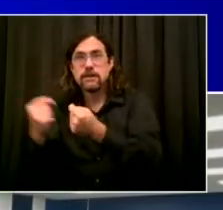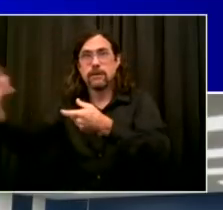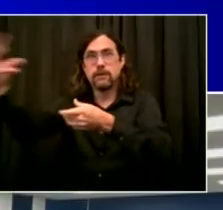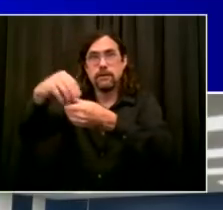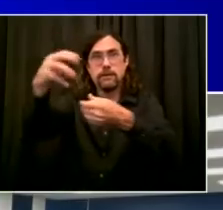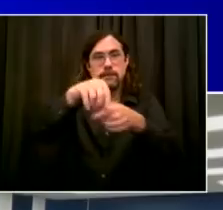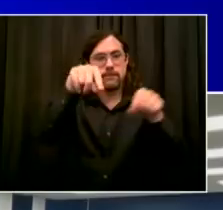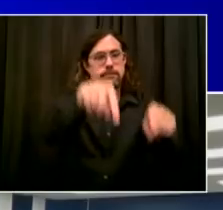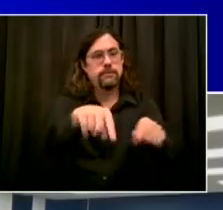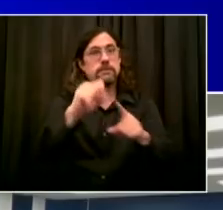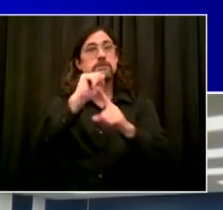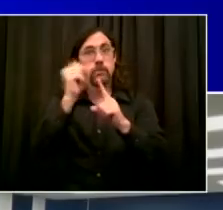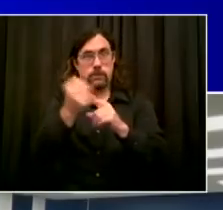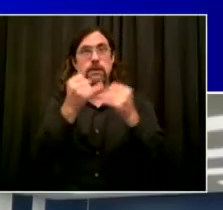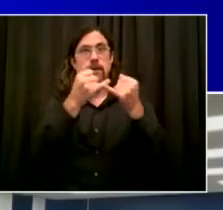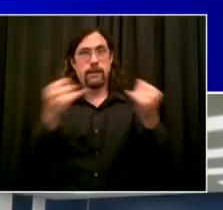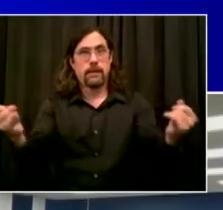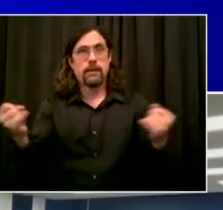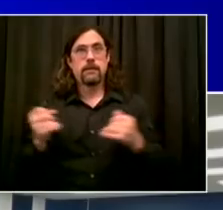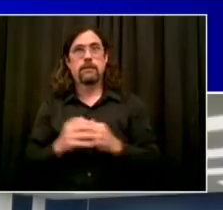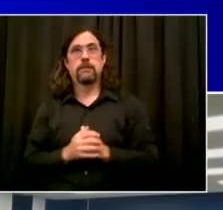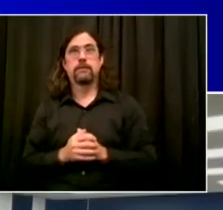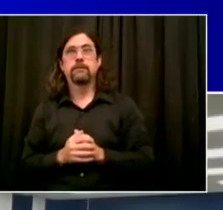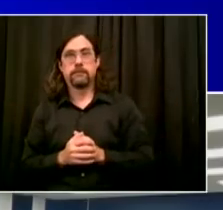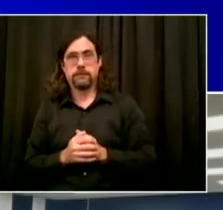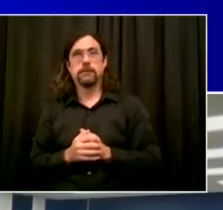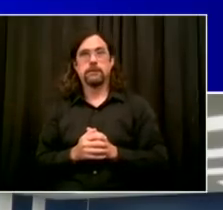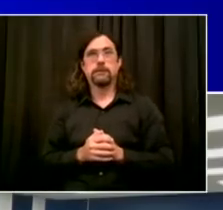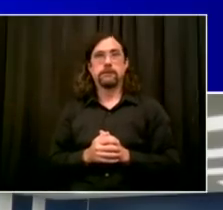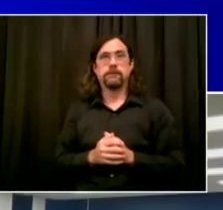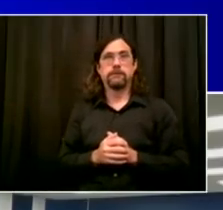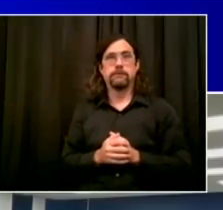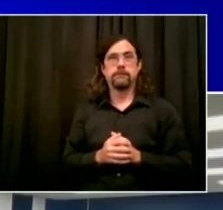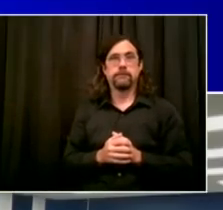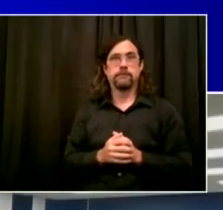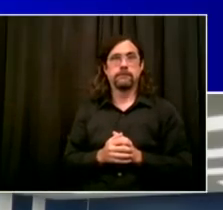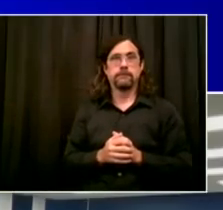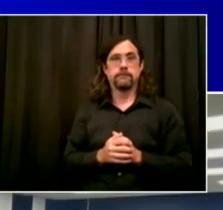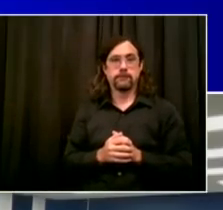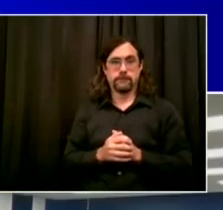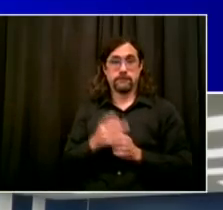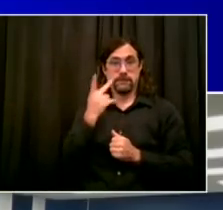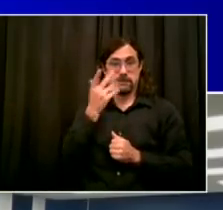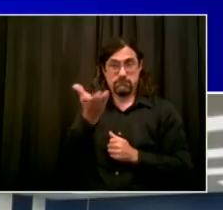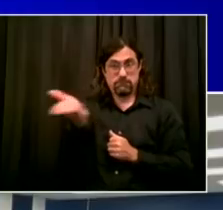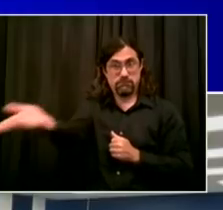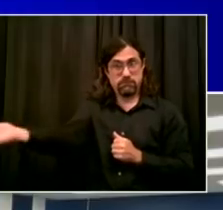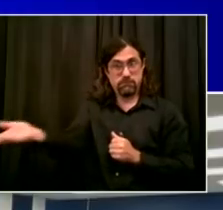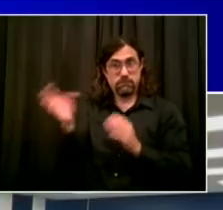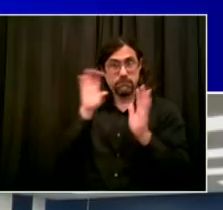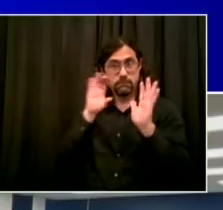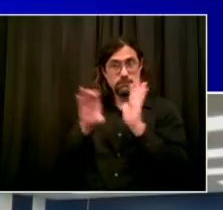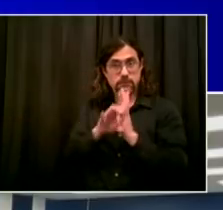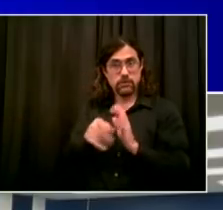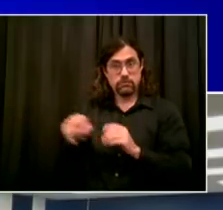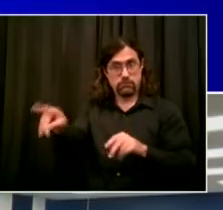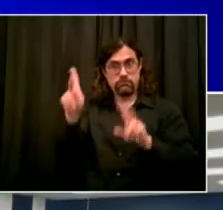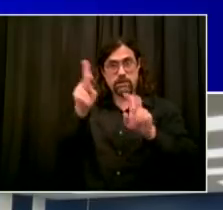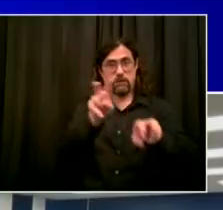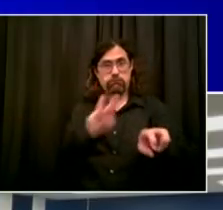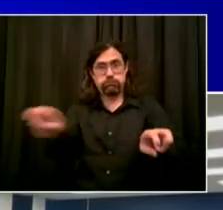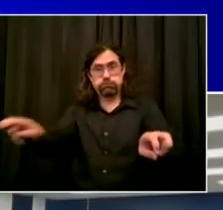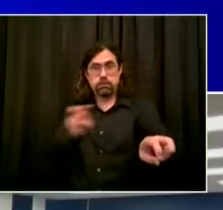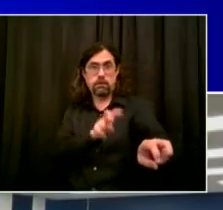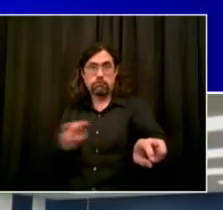effective operational managers here in our administration, someone who has proven herself time and again to be able to